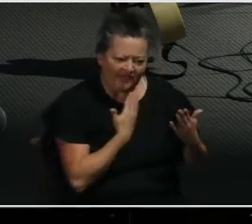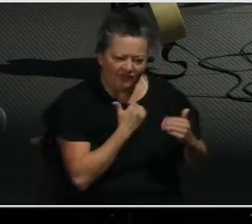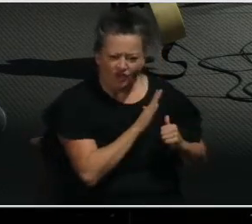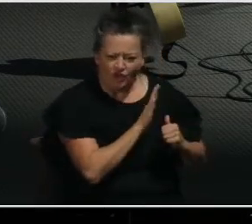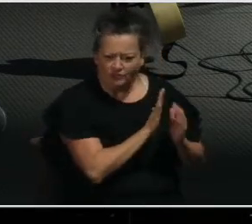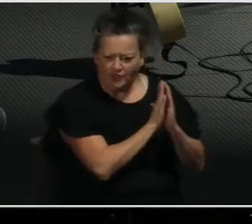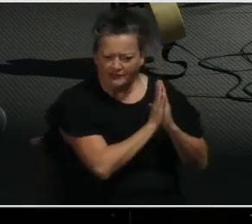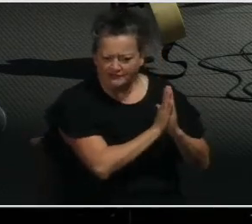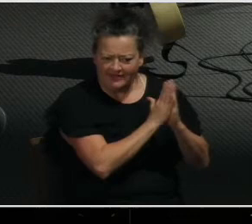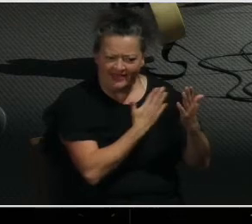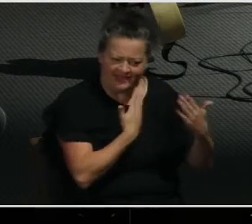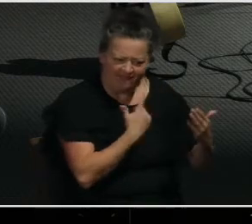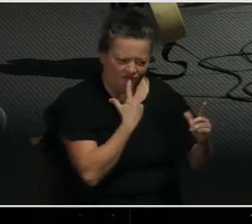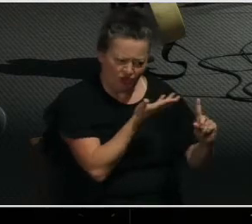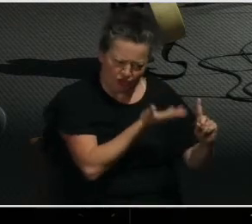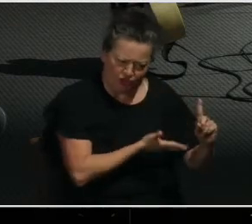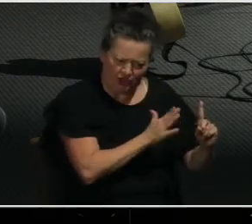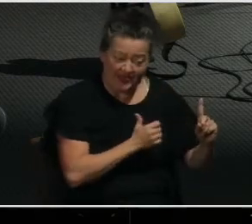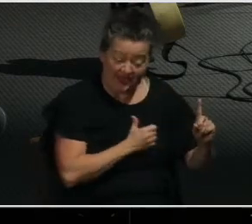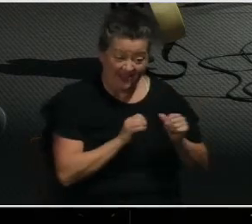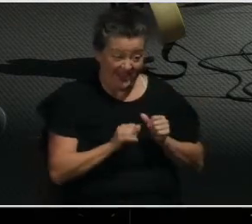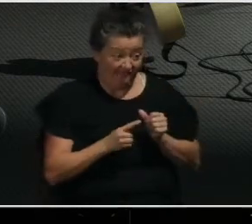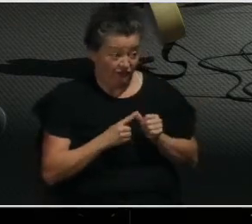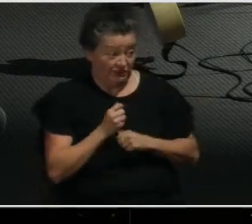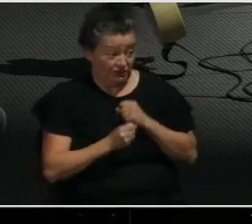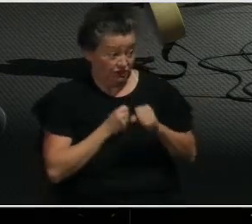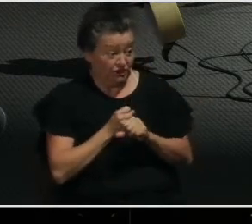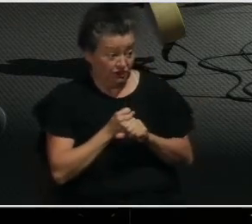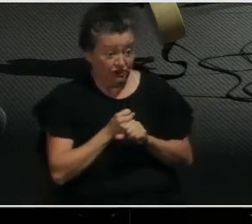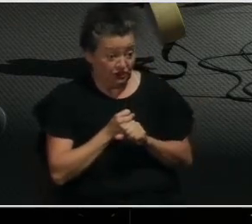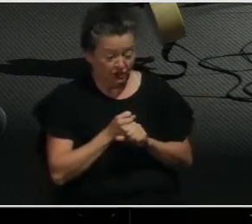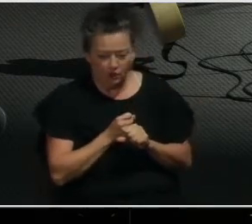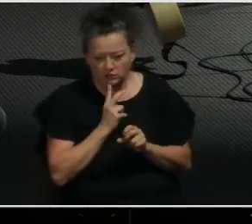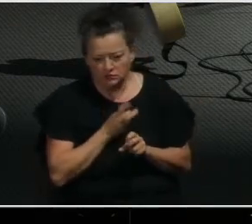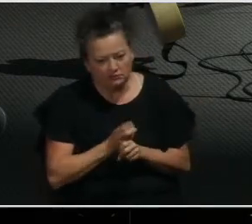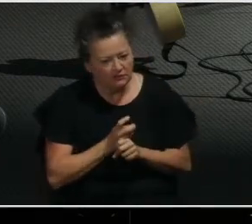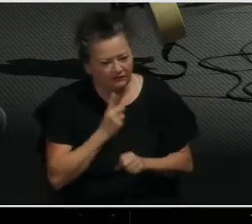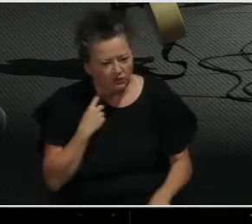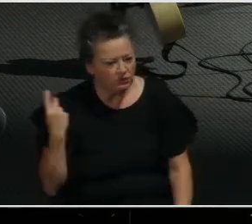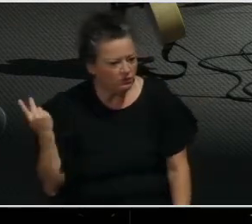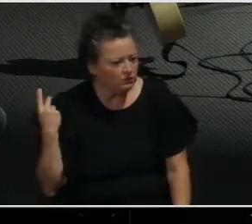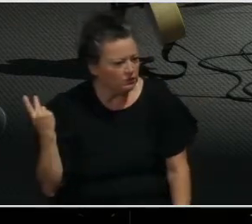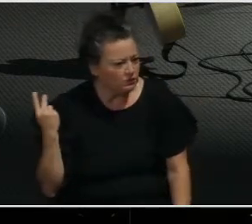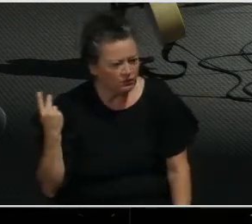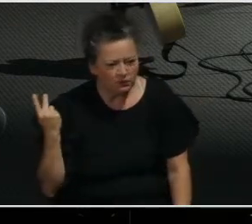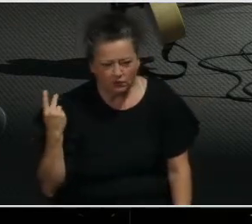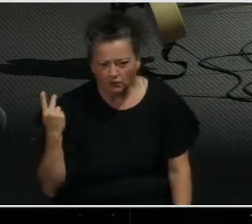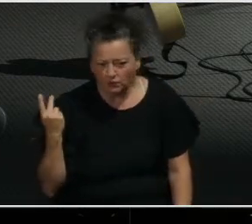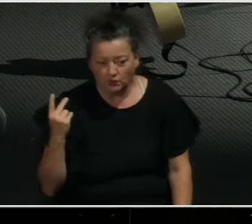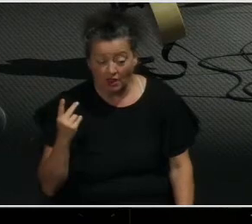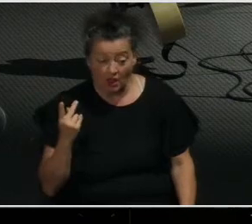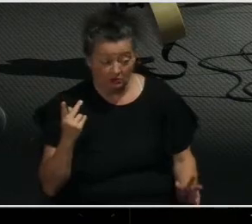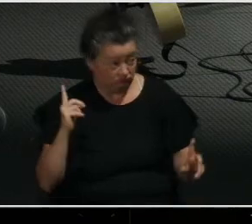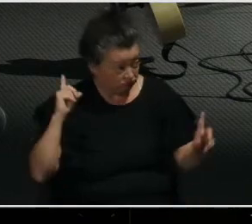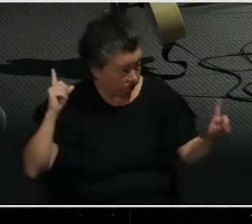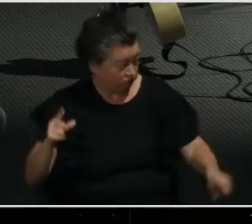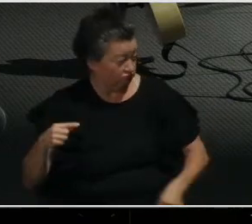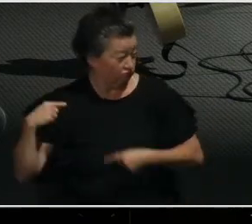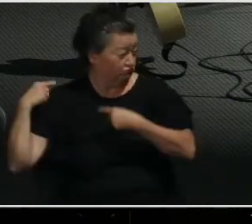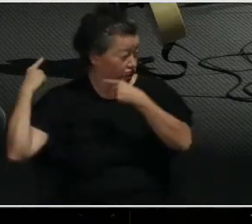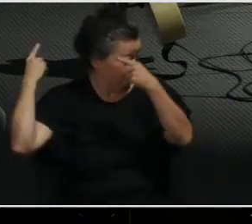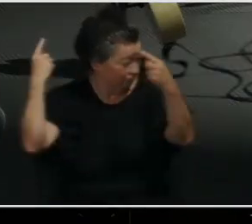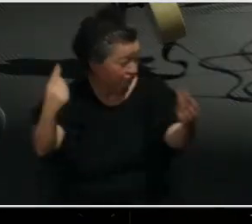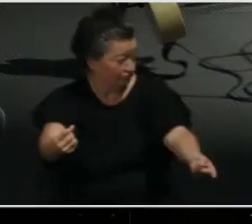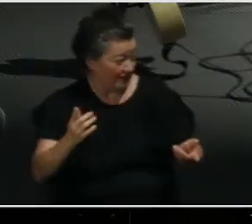the first year in that ministry was one of the most difficult that we have had in all of our ministry